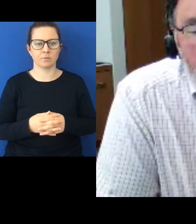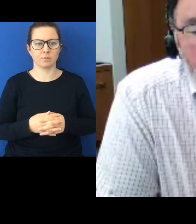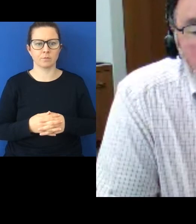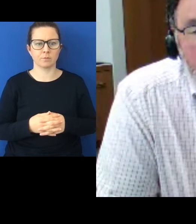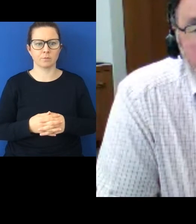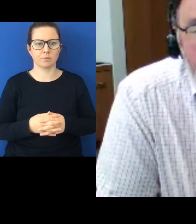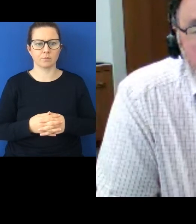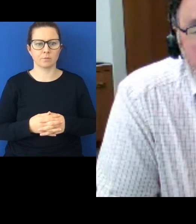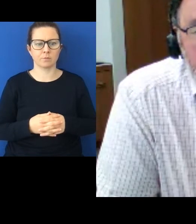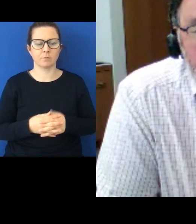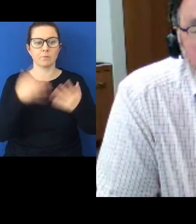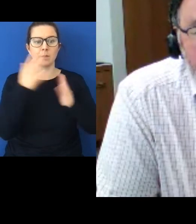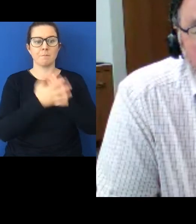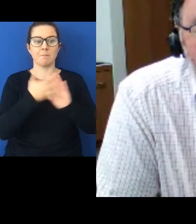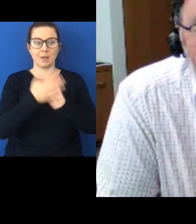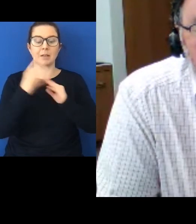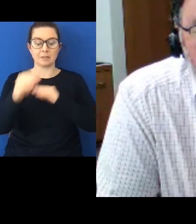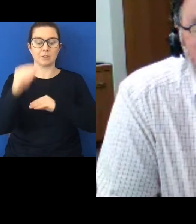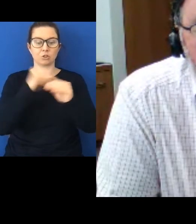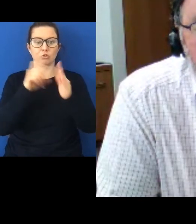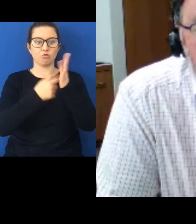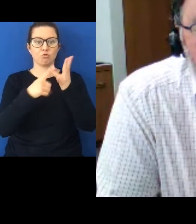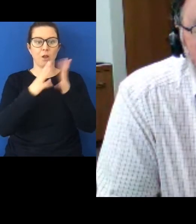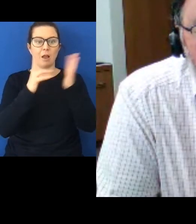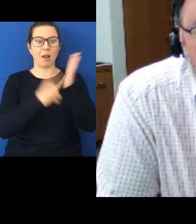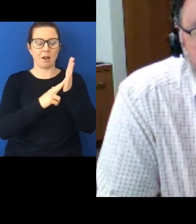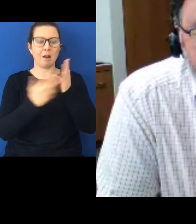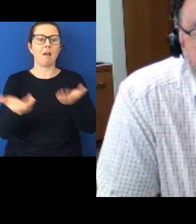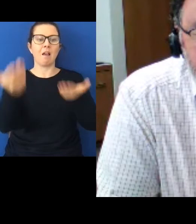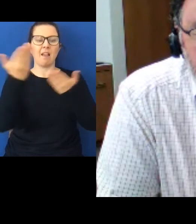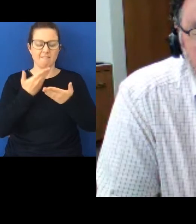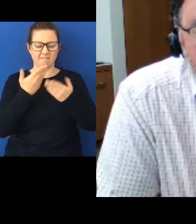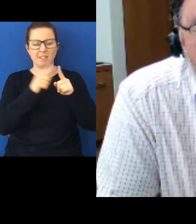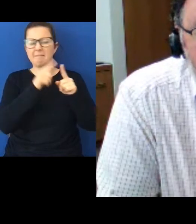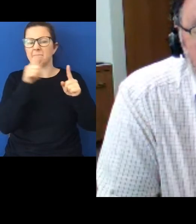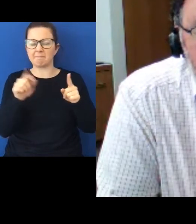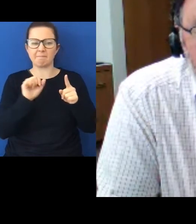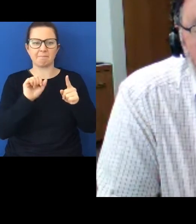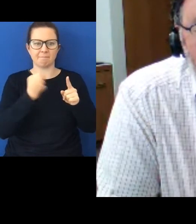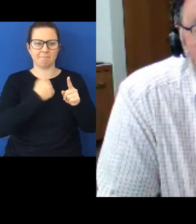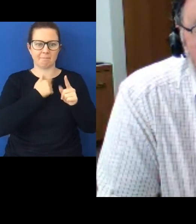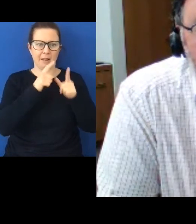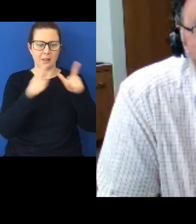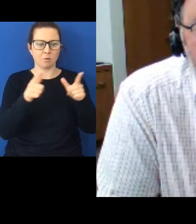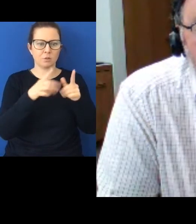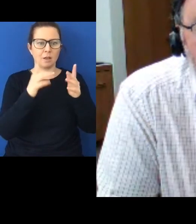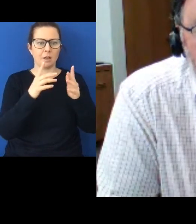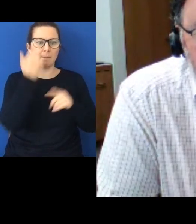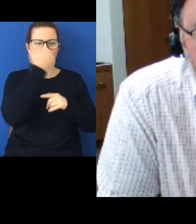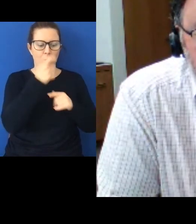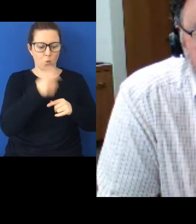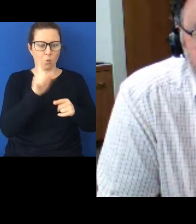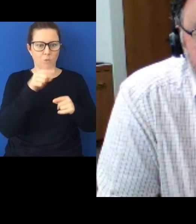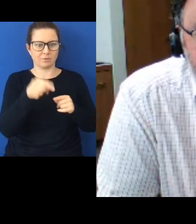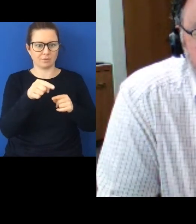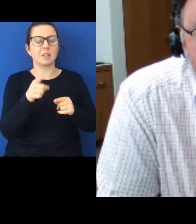the Crown guaranteed a thing called Tino Rangatira Tanga. Now, Rangatira is the Maori word for chief.